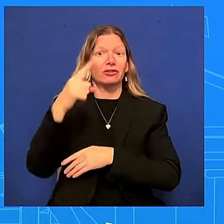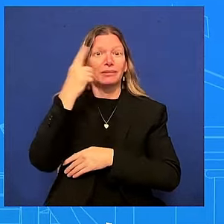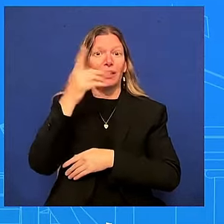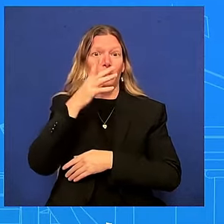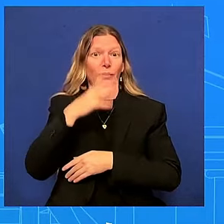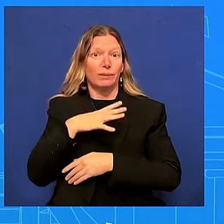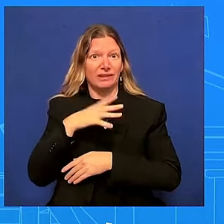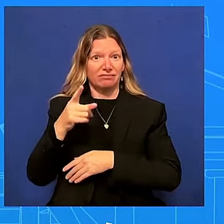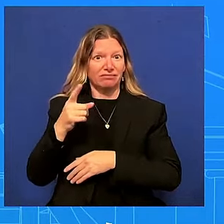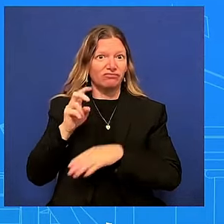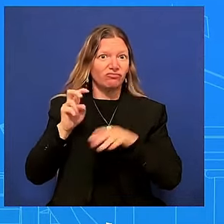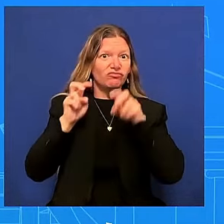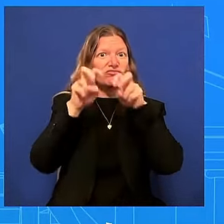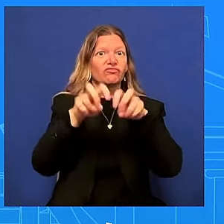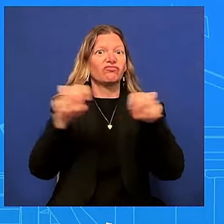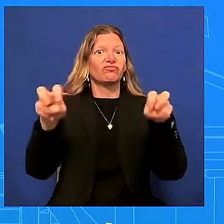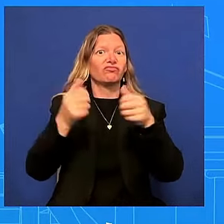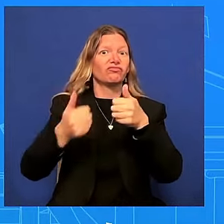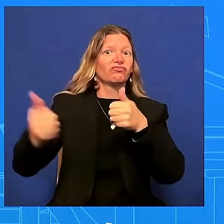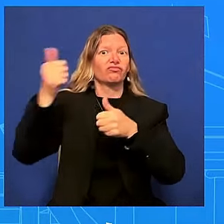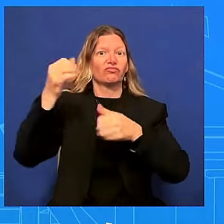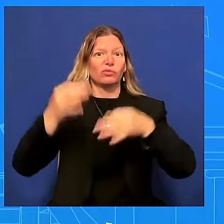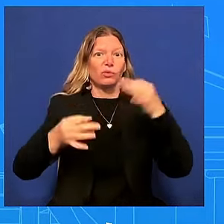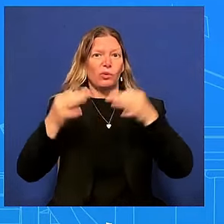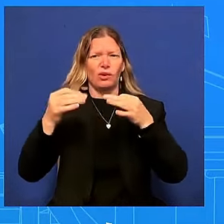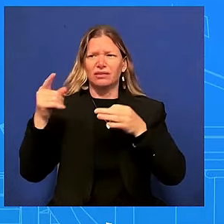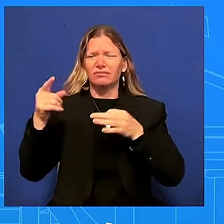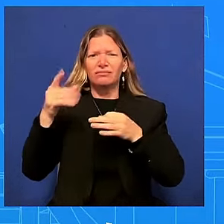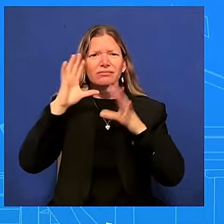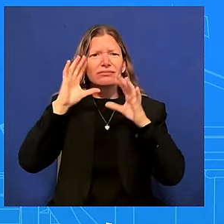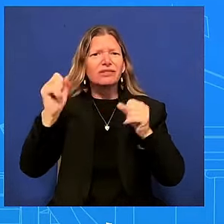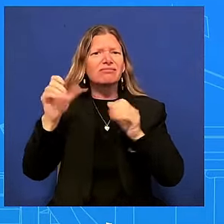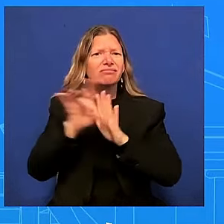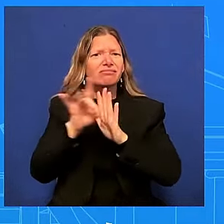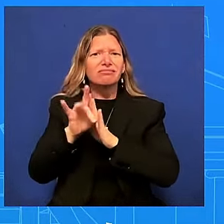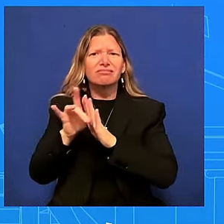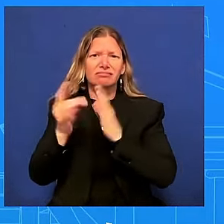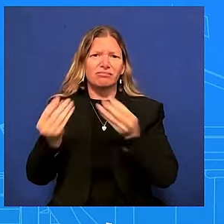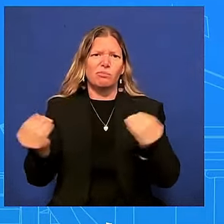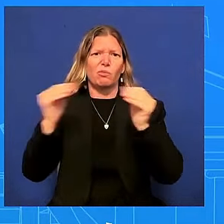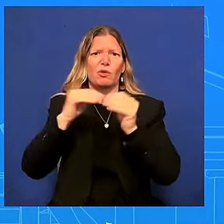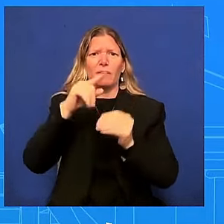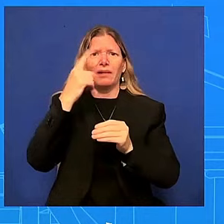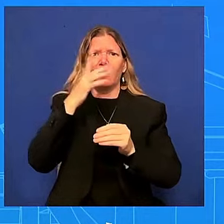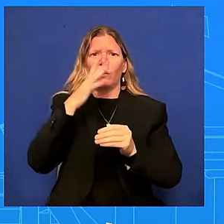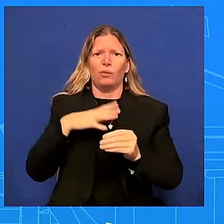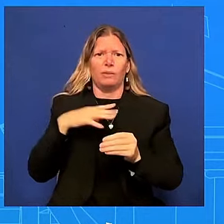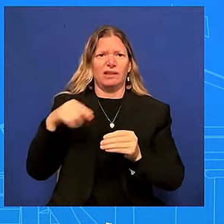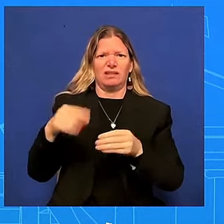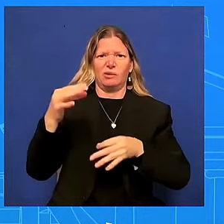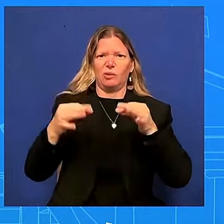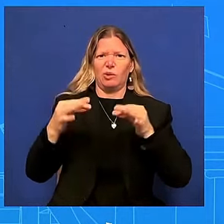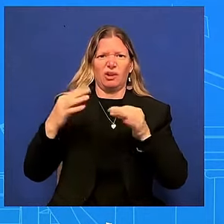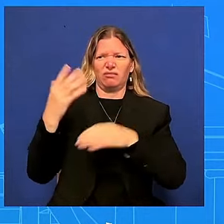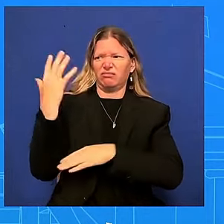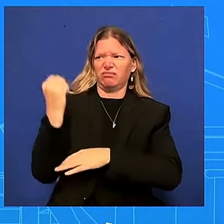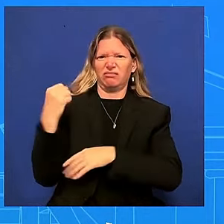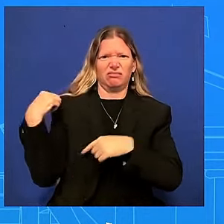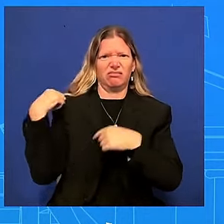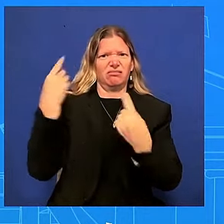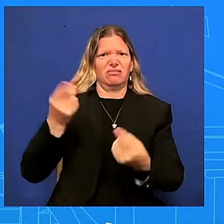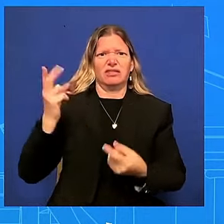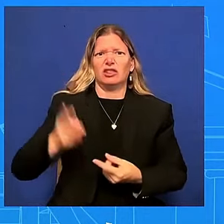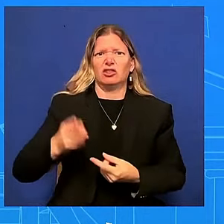he's also creating opportunities for every American to thrive investing historic amounts into hbcus